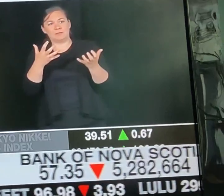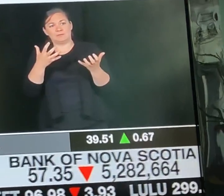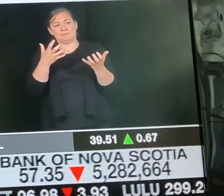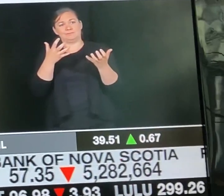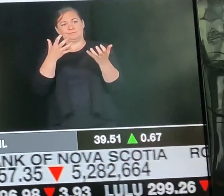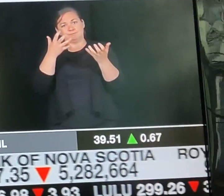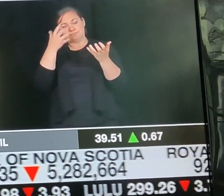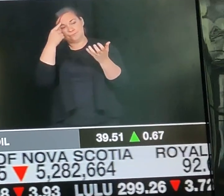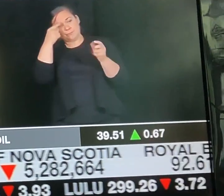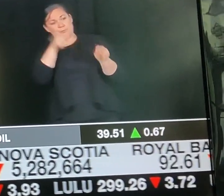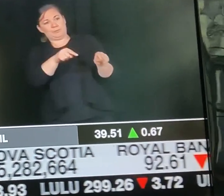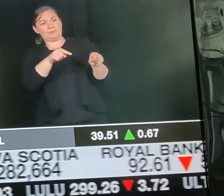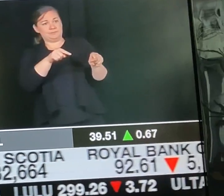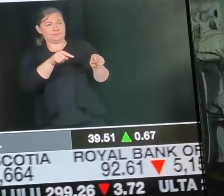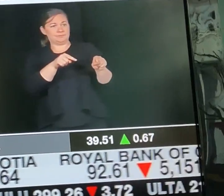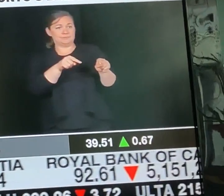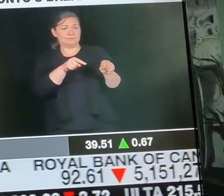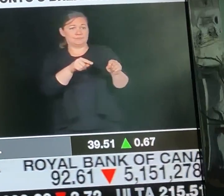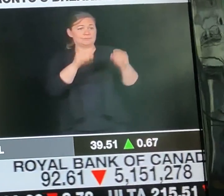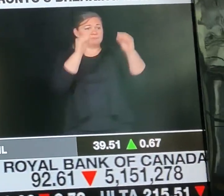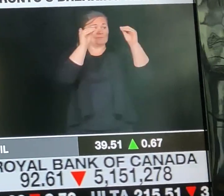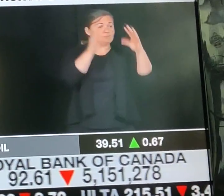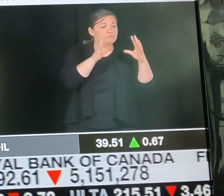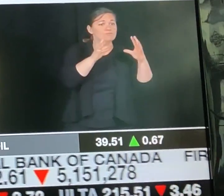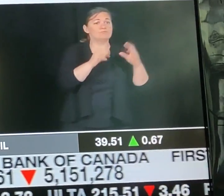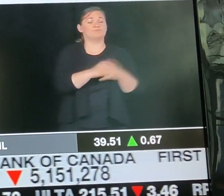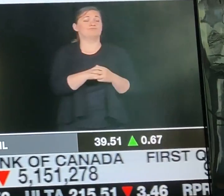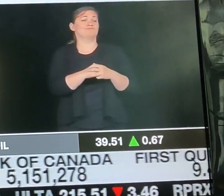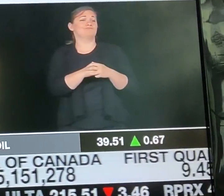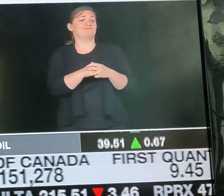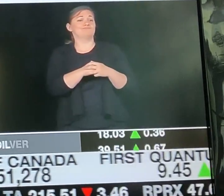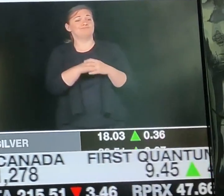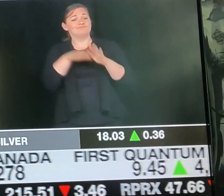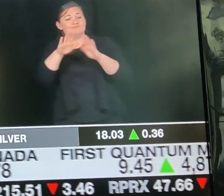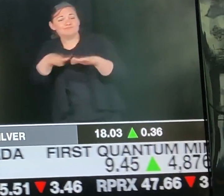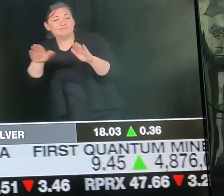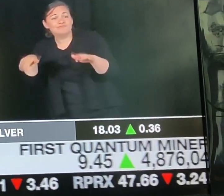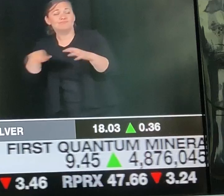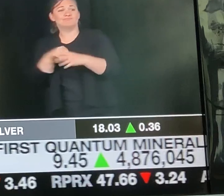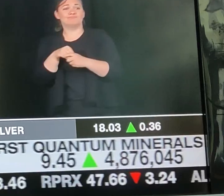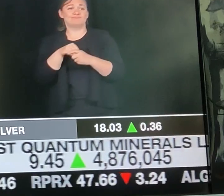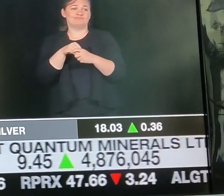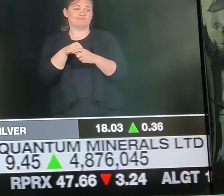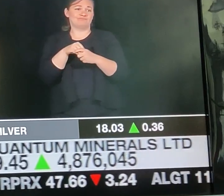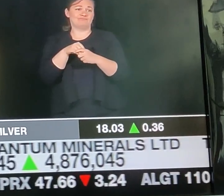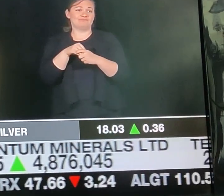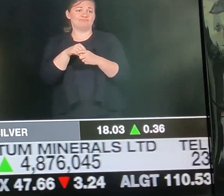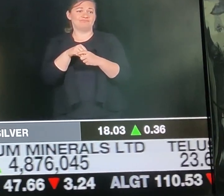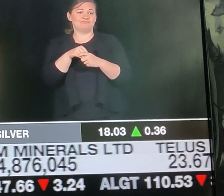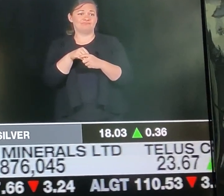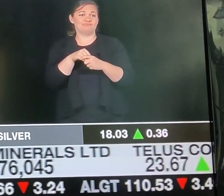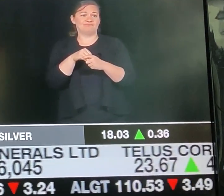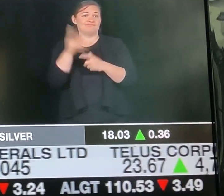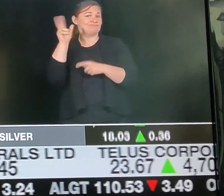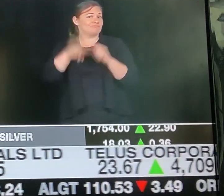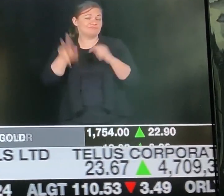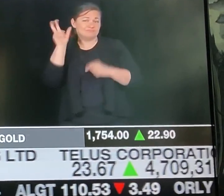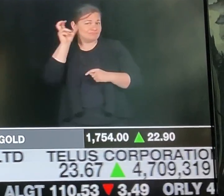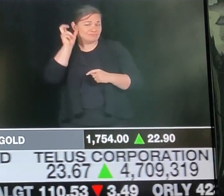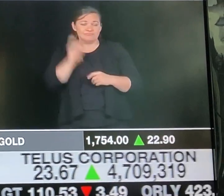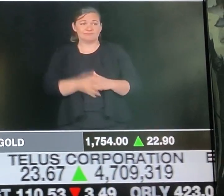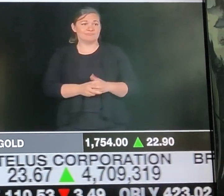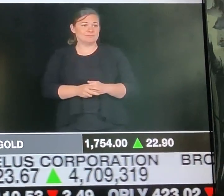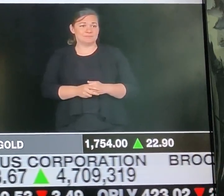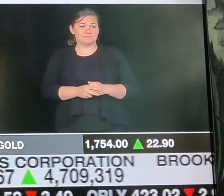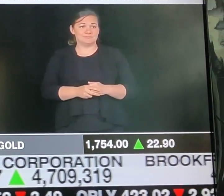Today, we are unveiling a plan for the safe reopening of schools for September. A safety plan developed in consultation with